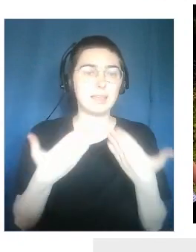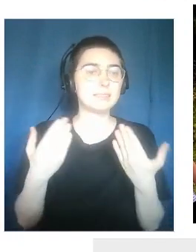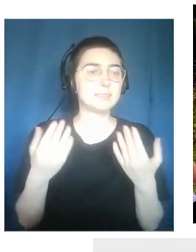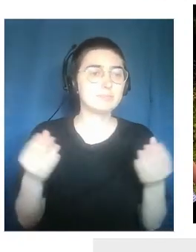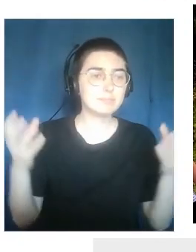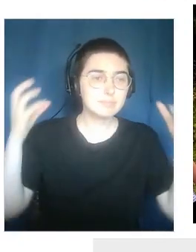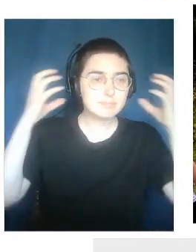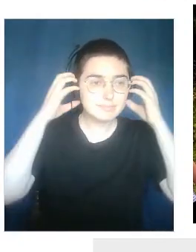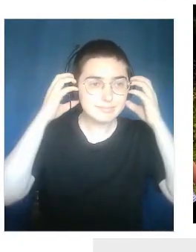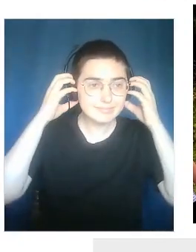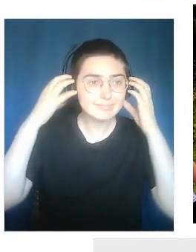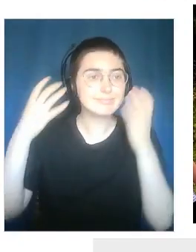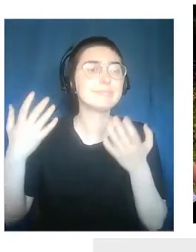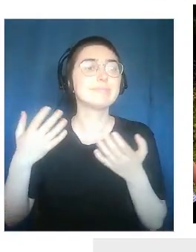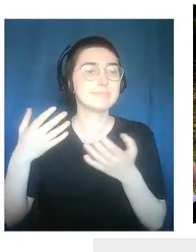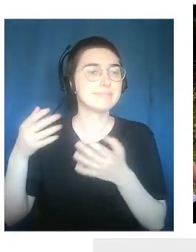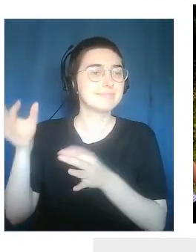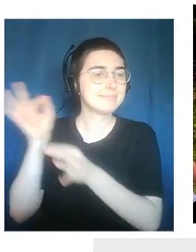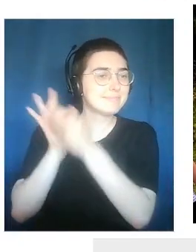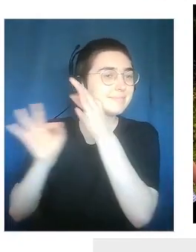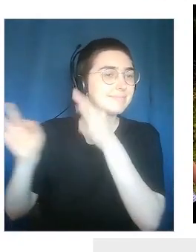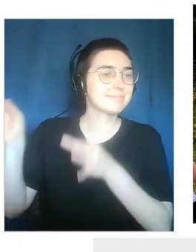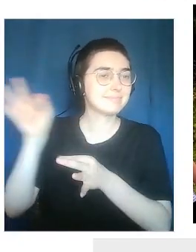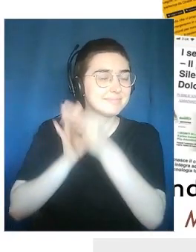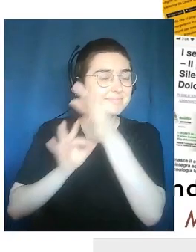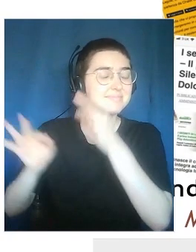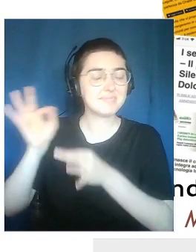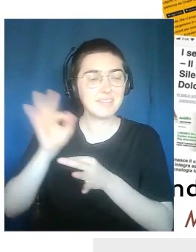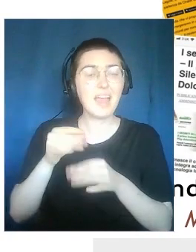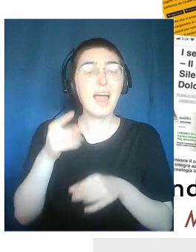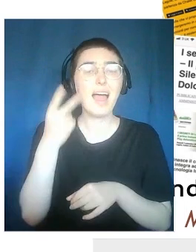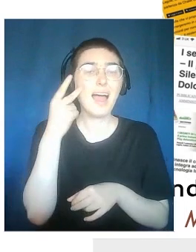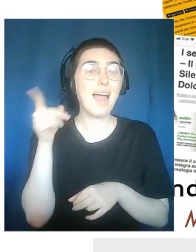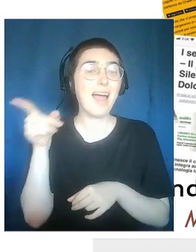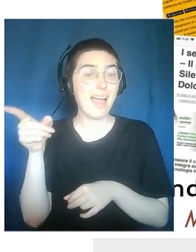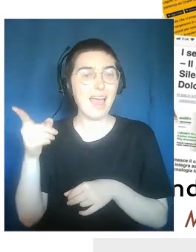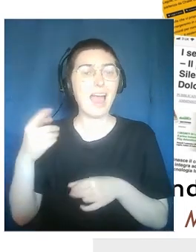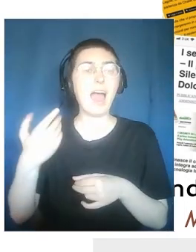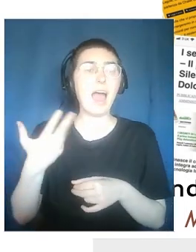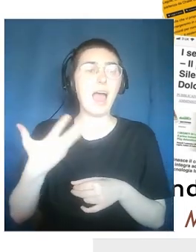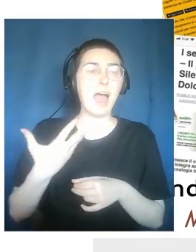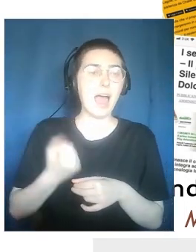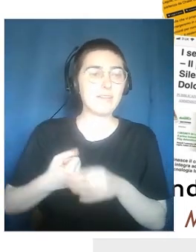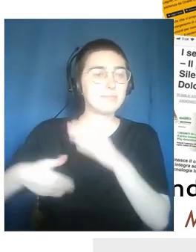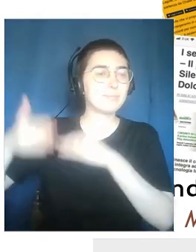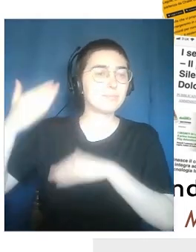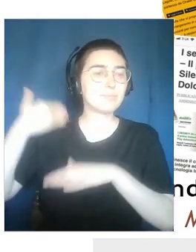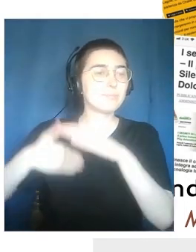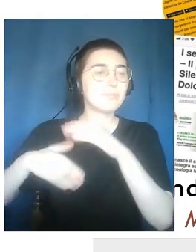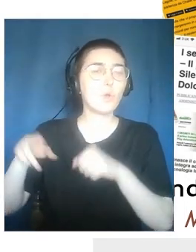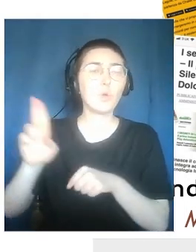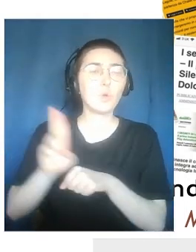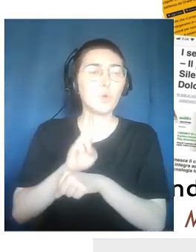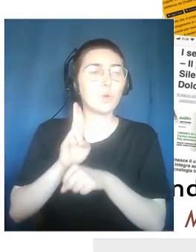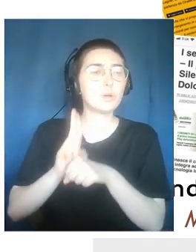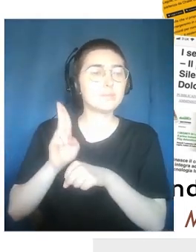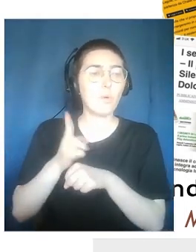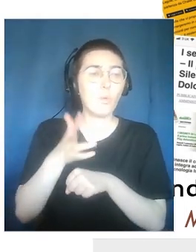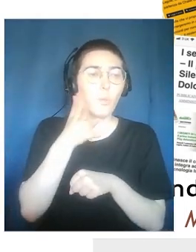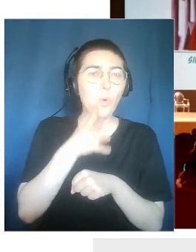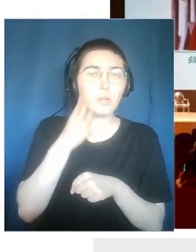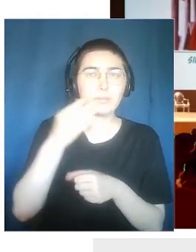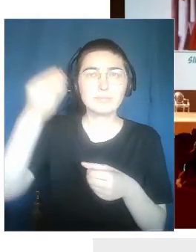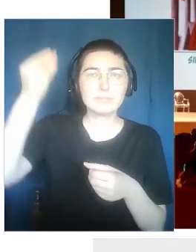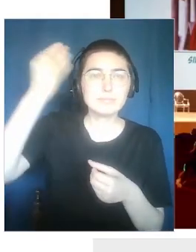can leave again those rituals of getting wet, for example, of the divinity of water.